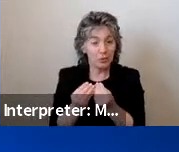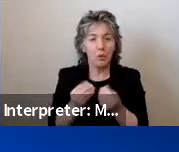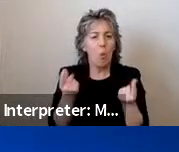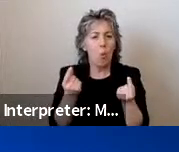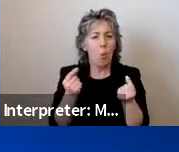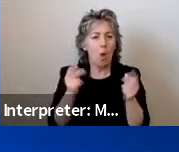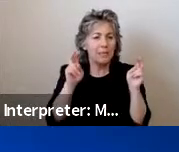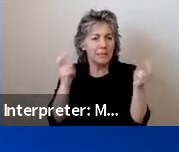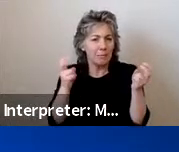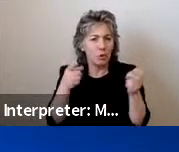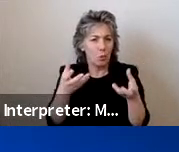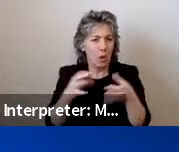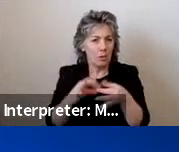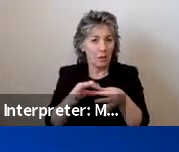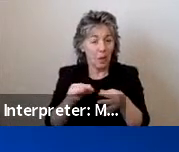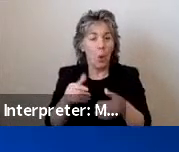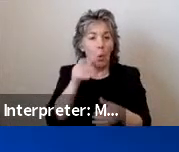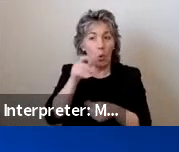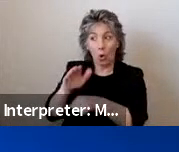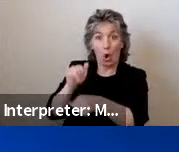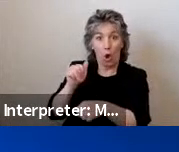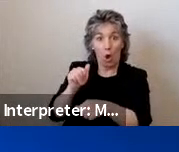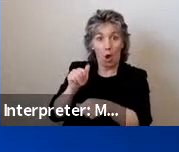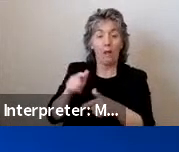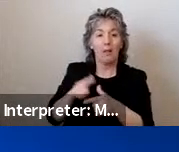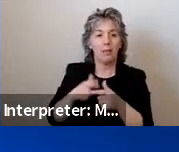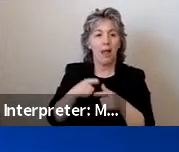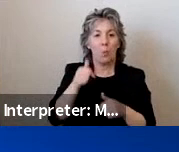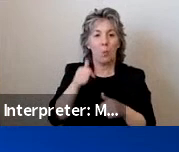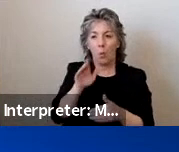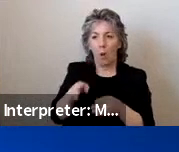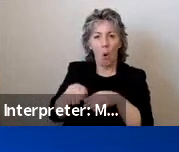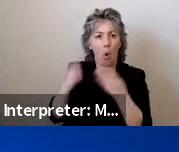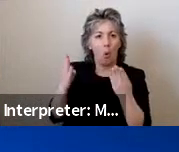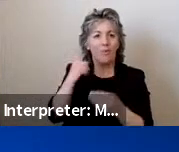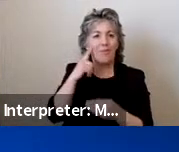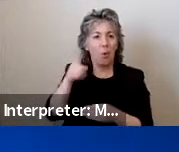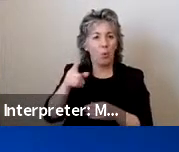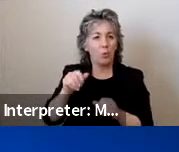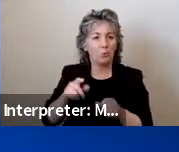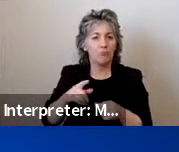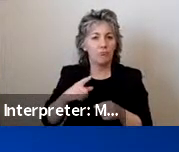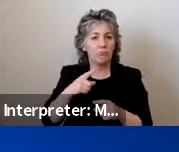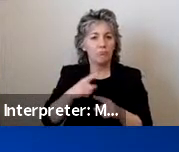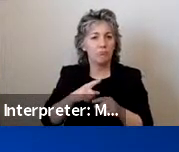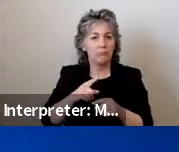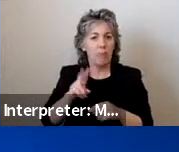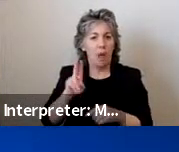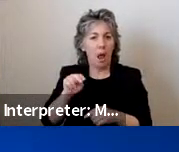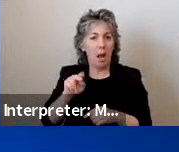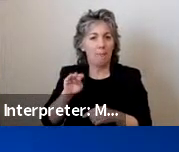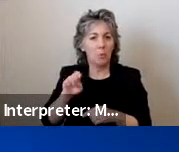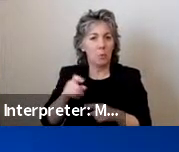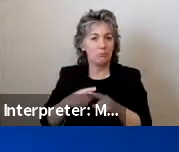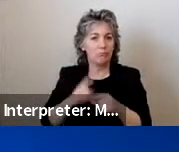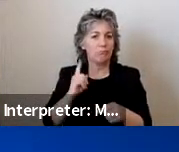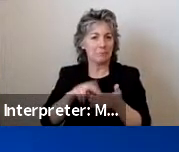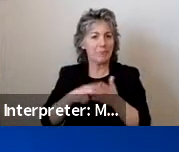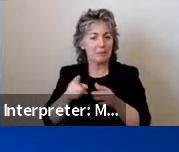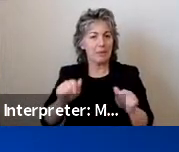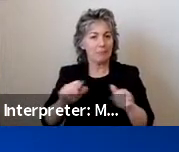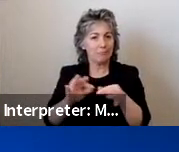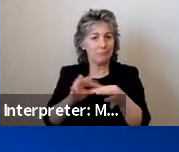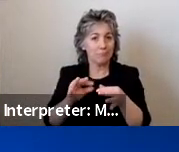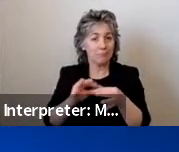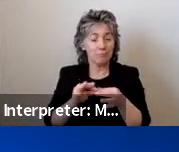We will call on you in turn and enable you to unmute your audio. Just like with questions, feel free to submit your request to speak